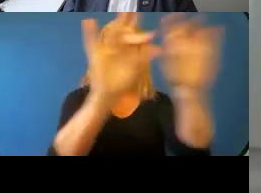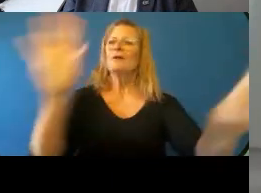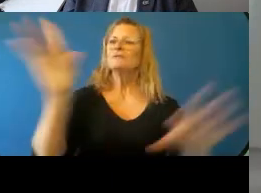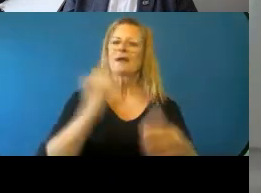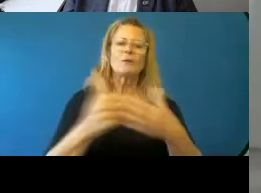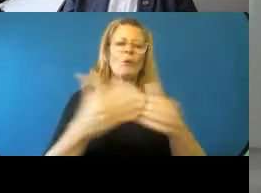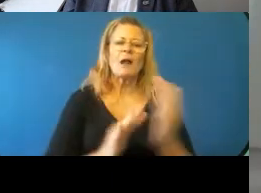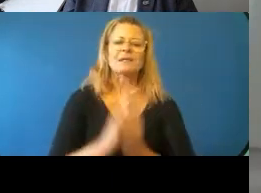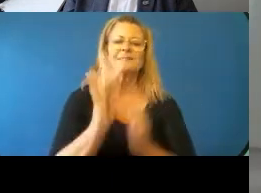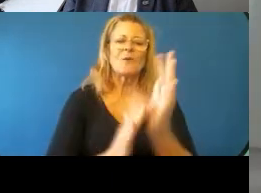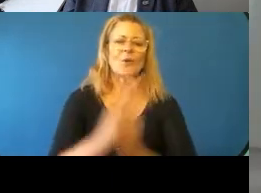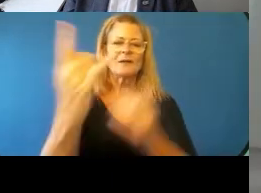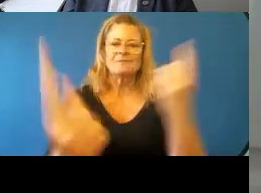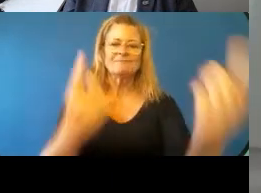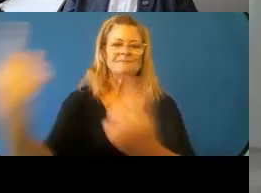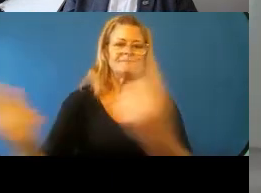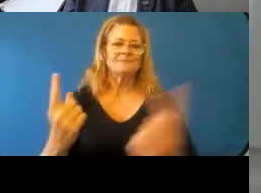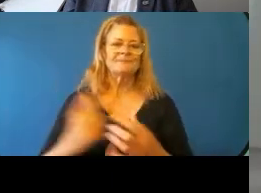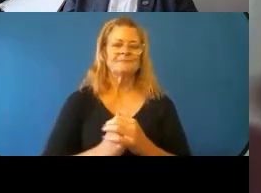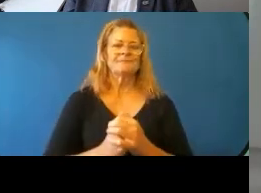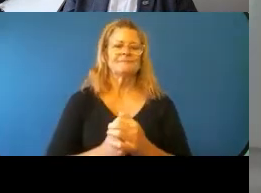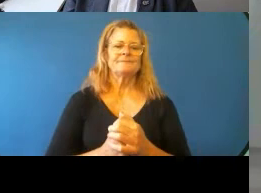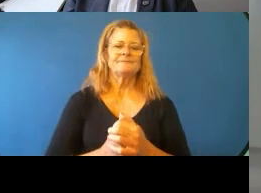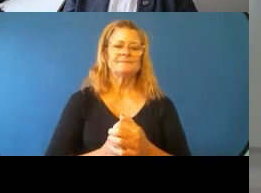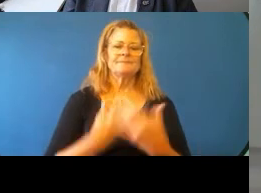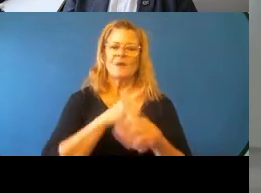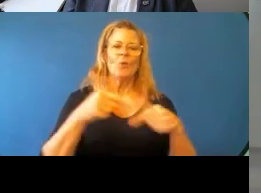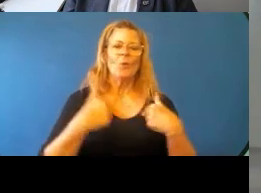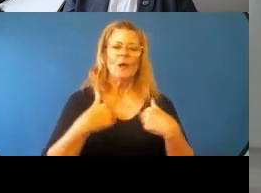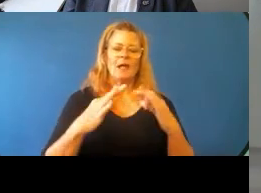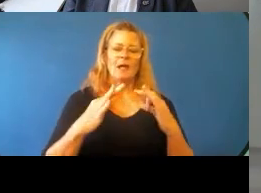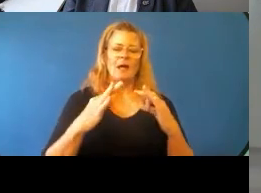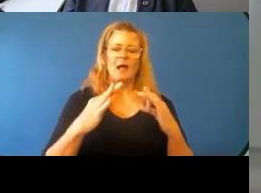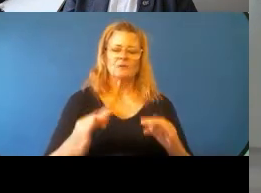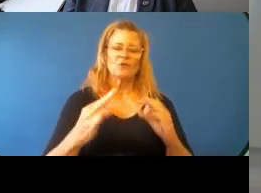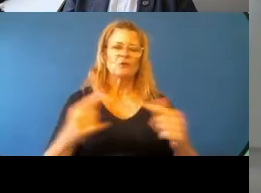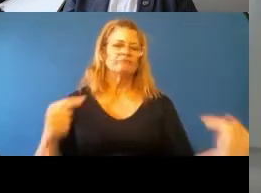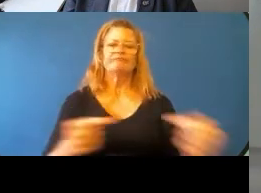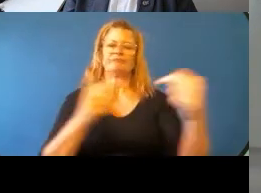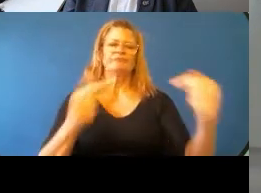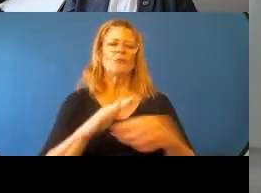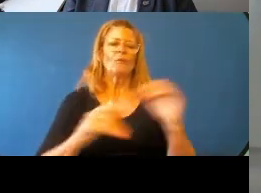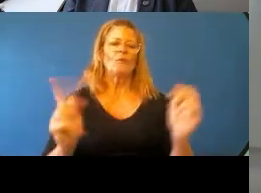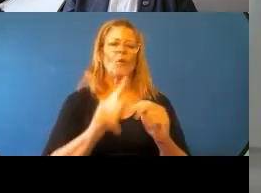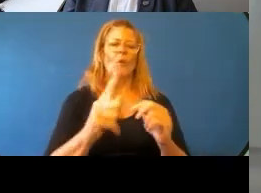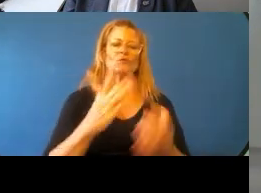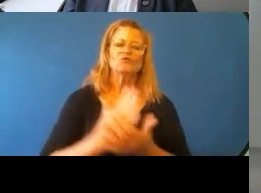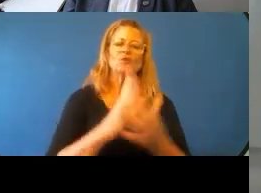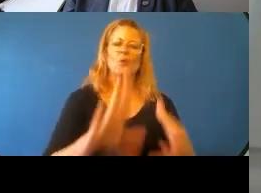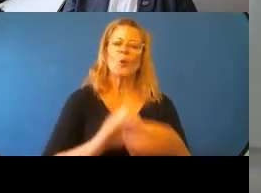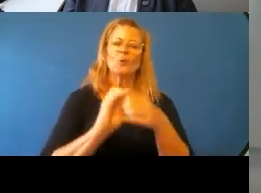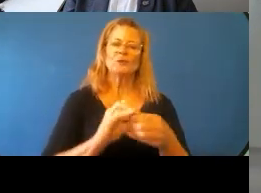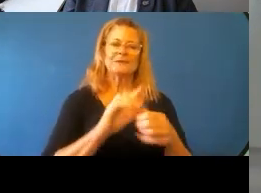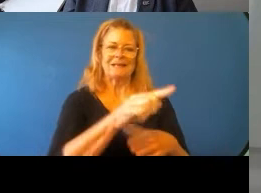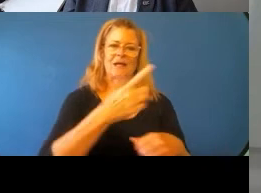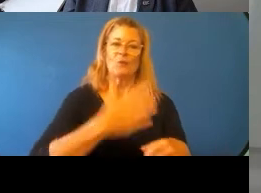system so our plan burns aren't happening in isolation to what traditional owners want to do. And we've done all this because traditional owners